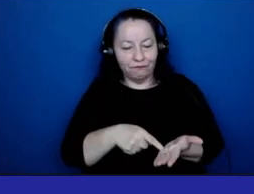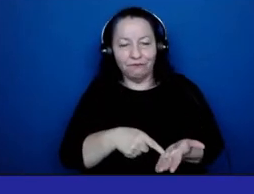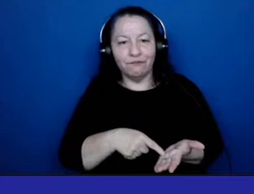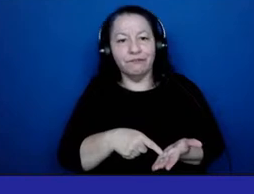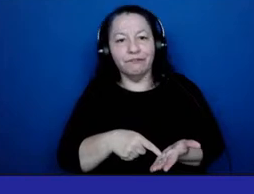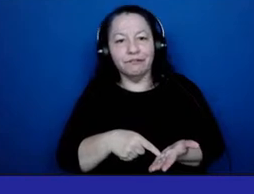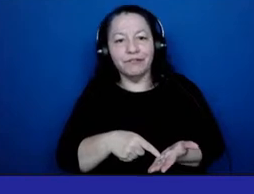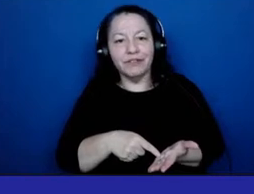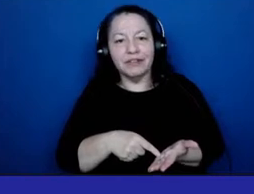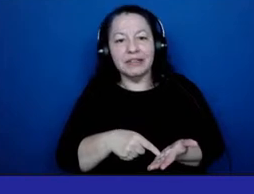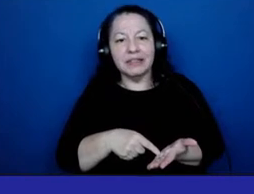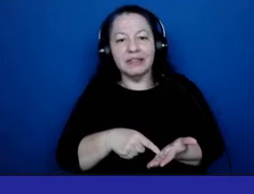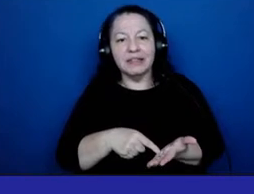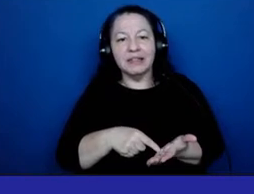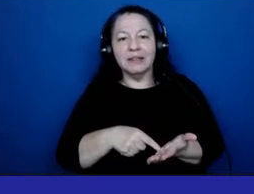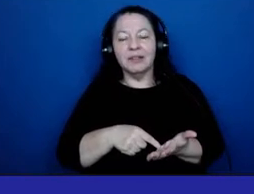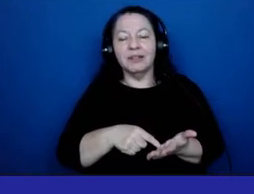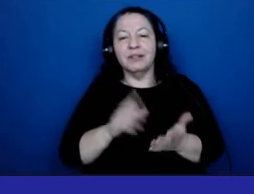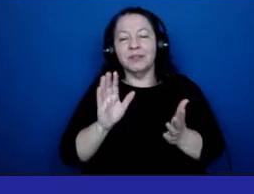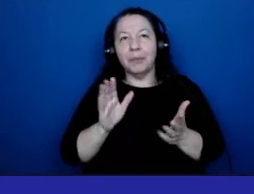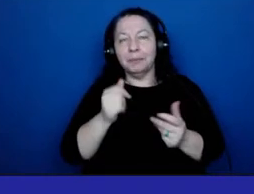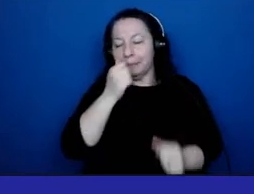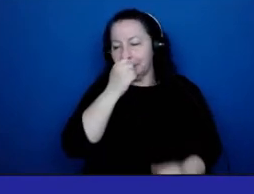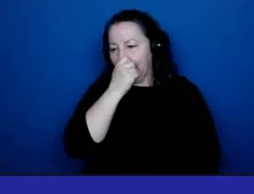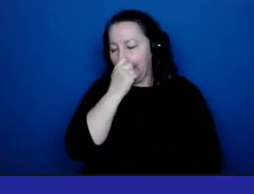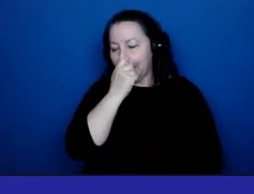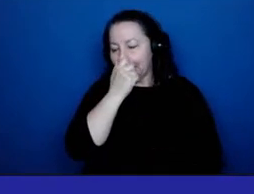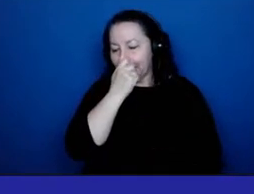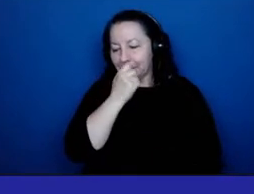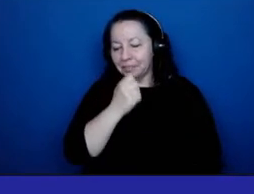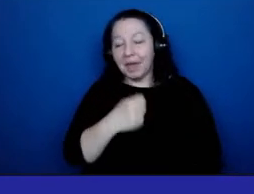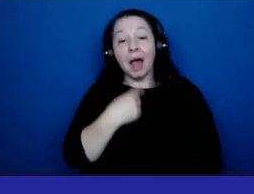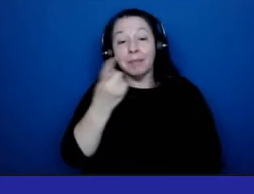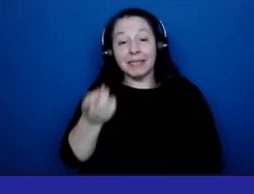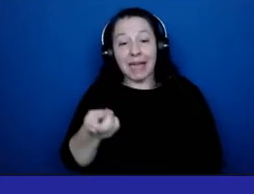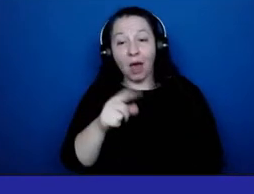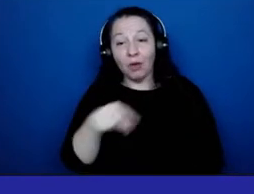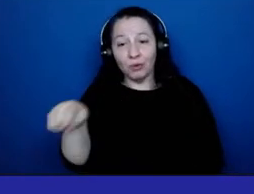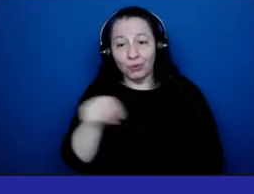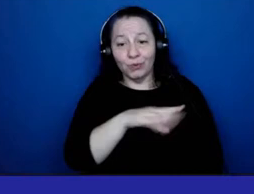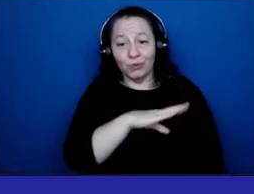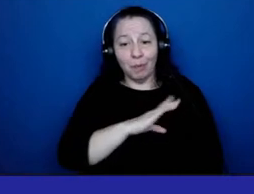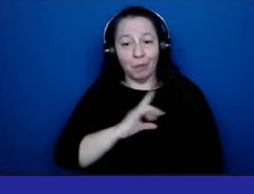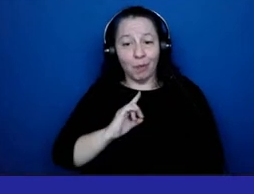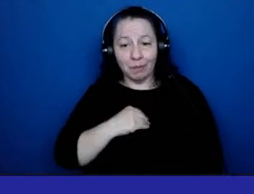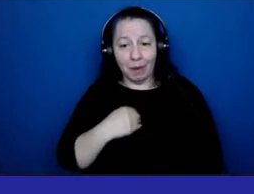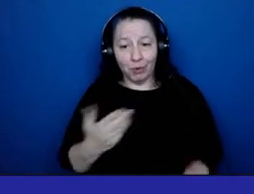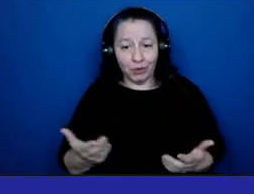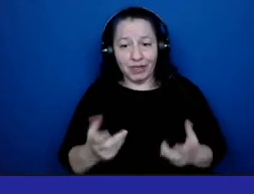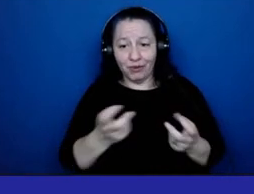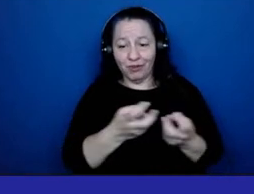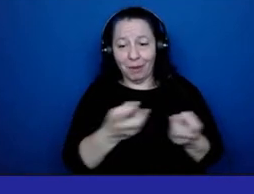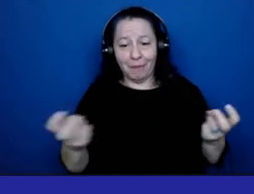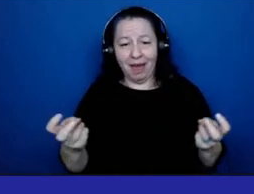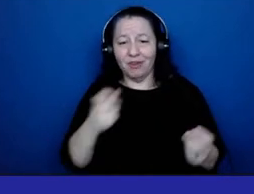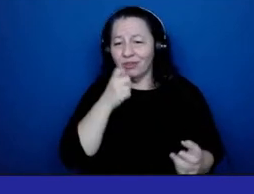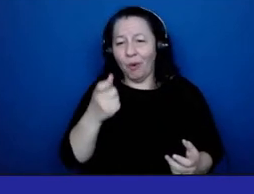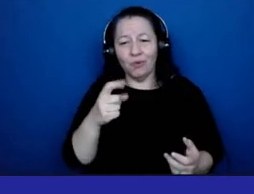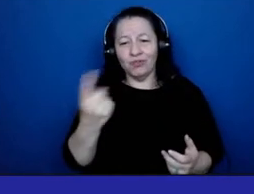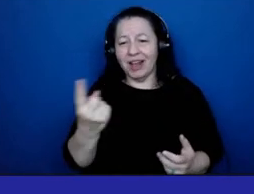So I'm saying to the panel, the board members, just don't sit